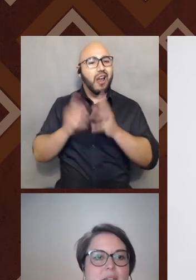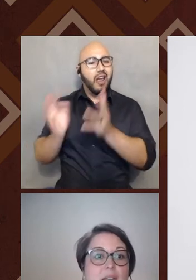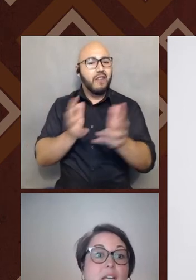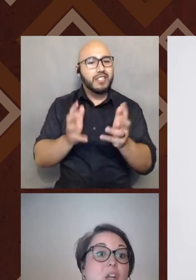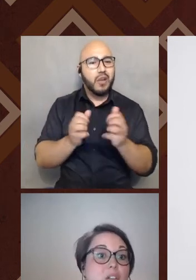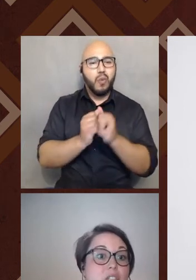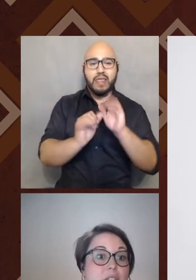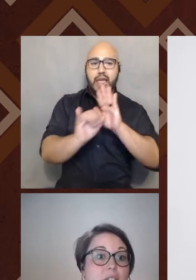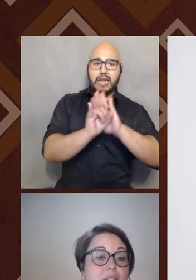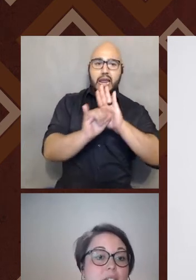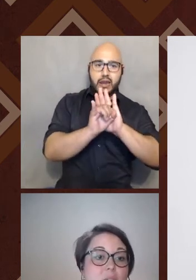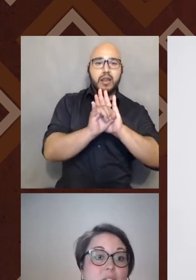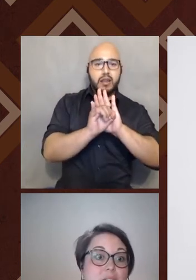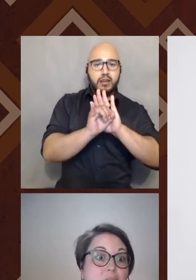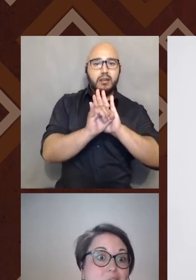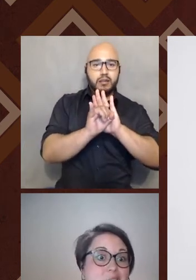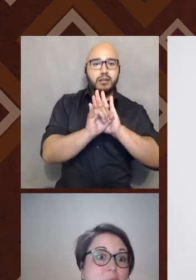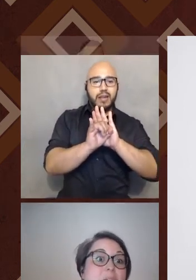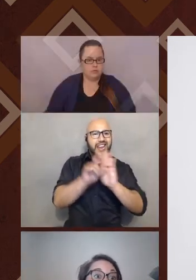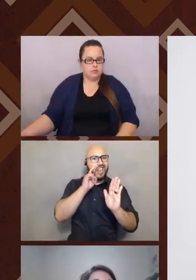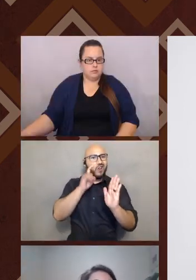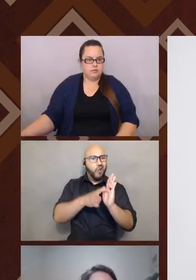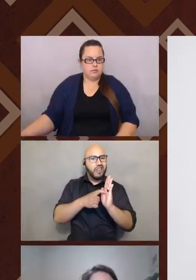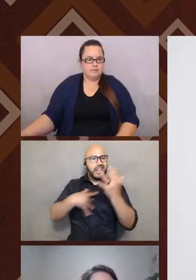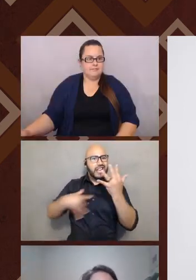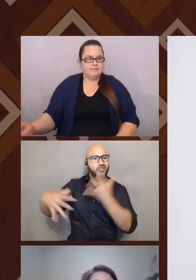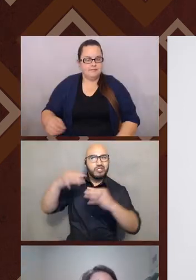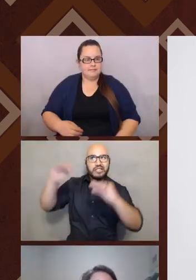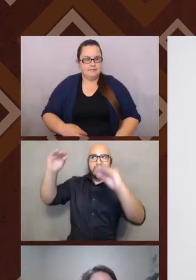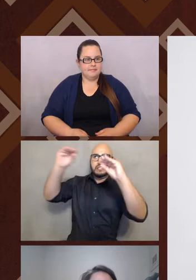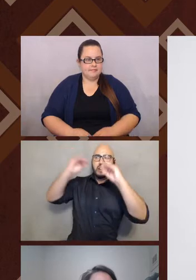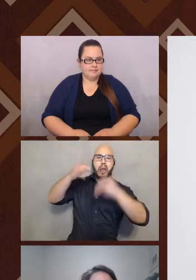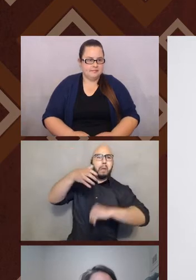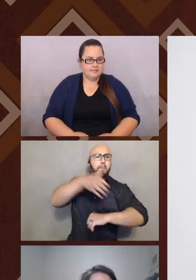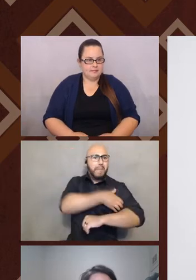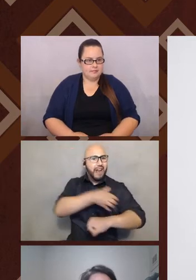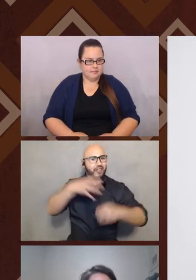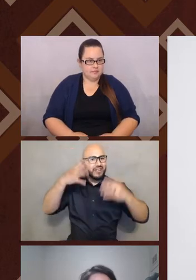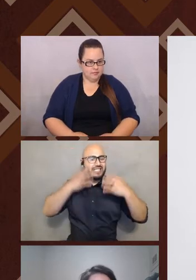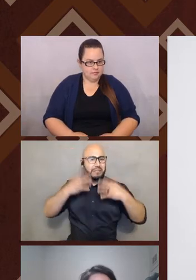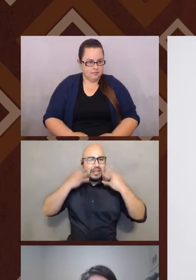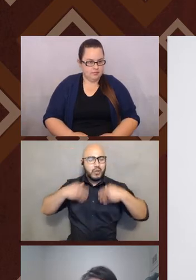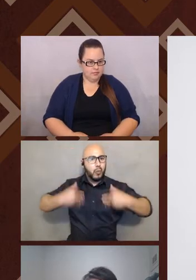and acknowledging that socialization is a powerful experience and tool.